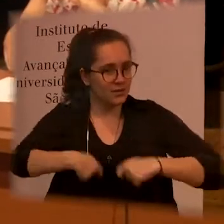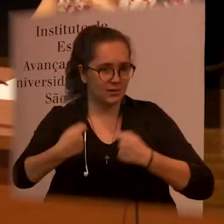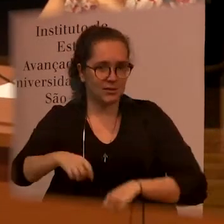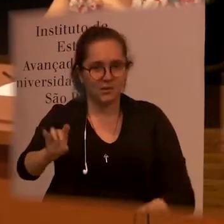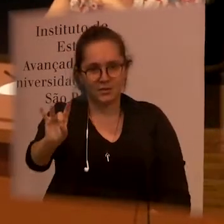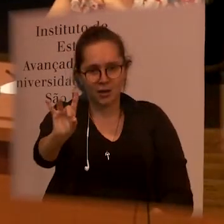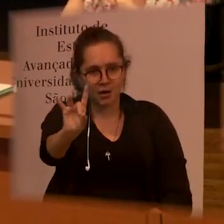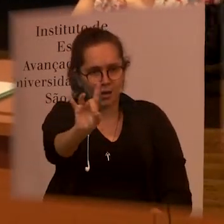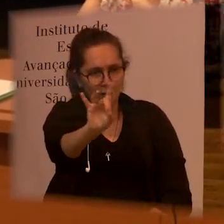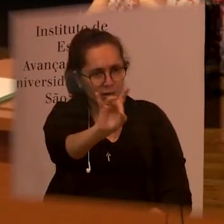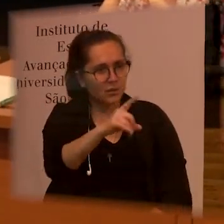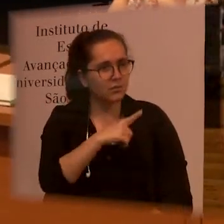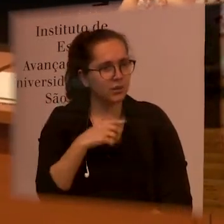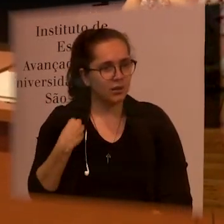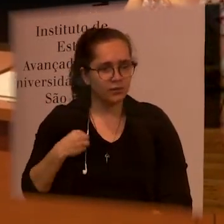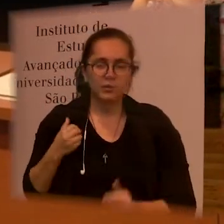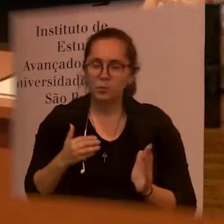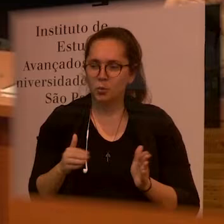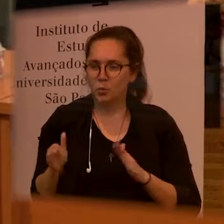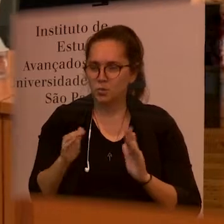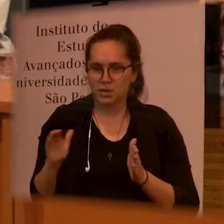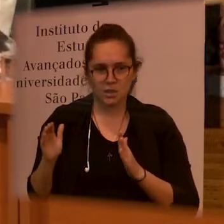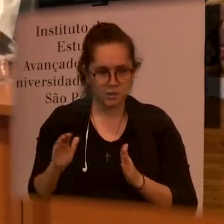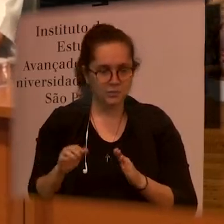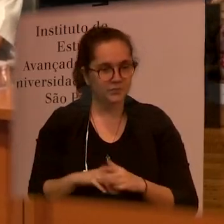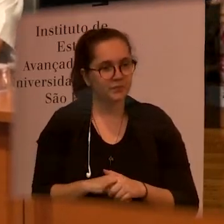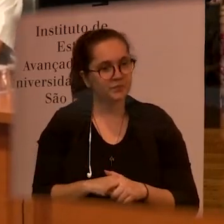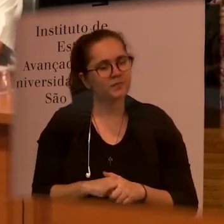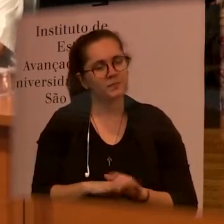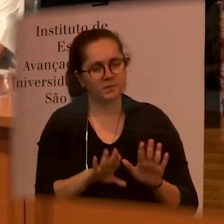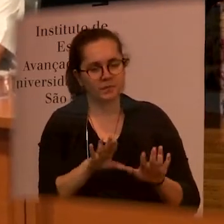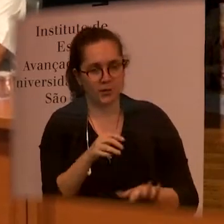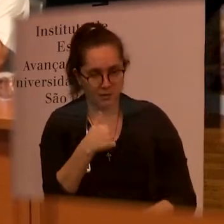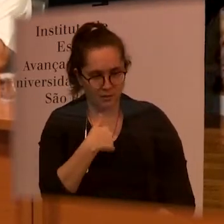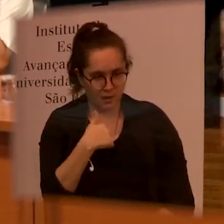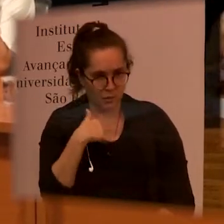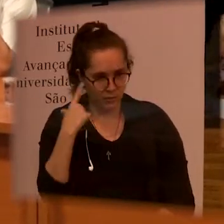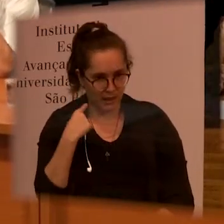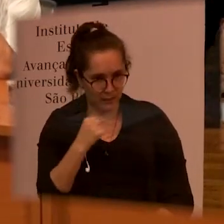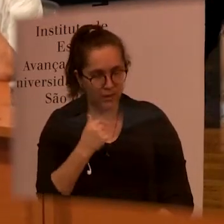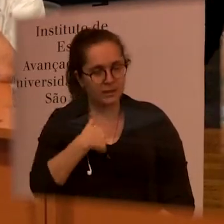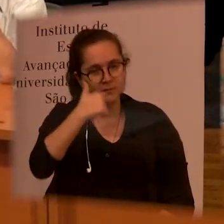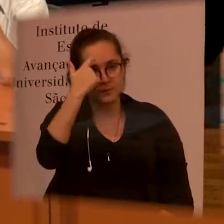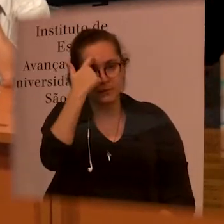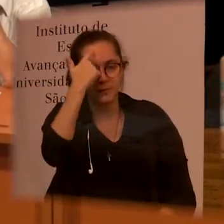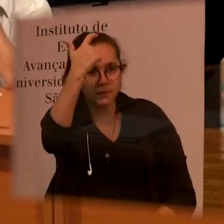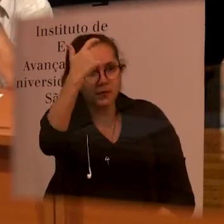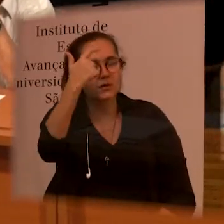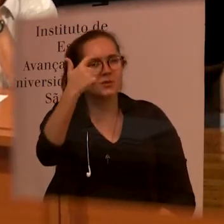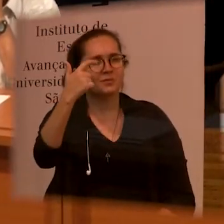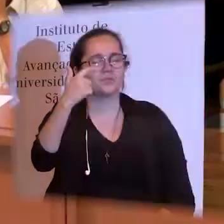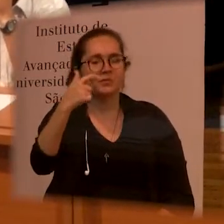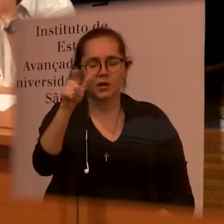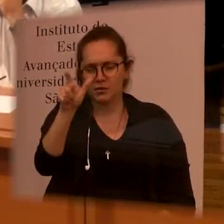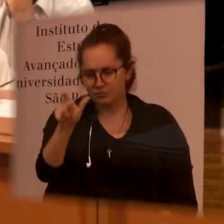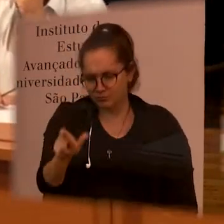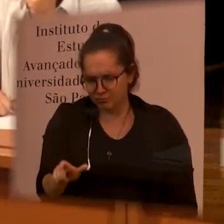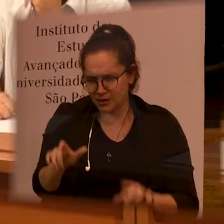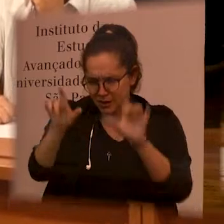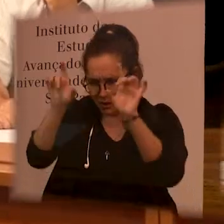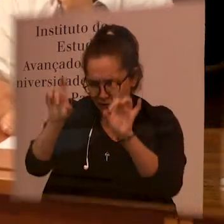throughout this process and when I think and I wonder about disability